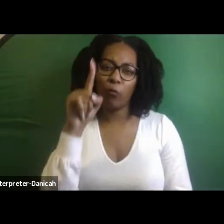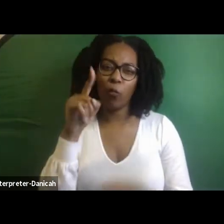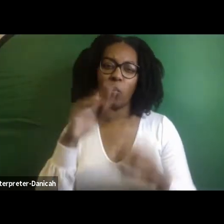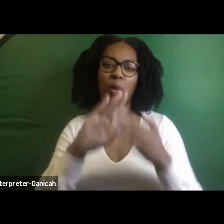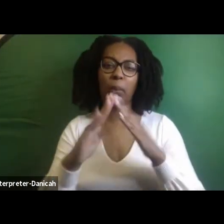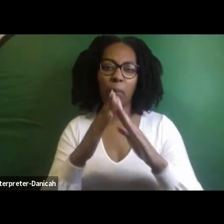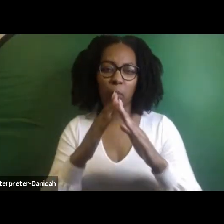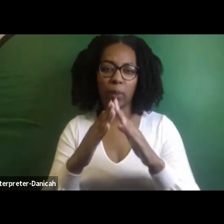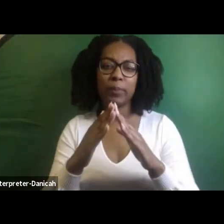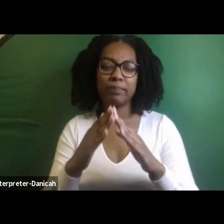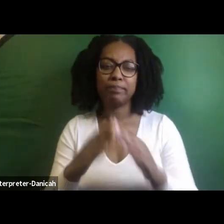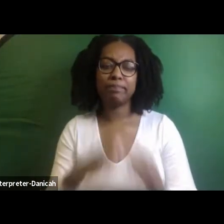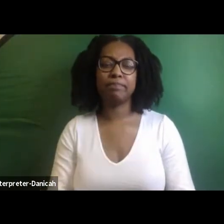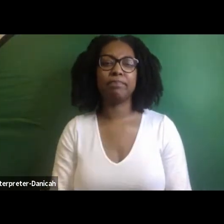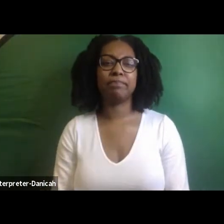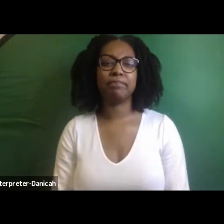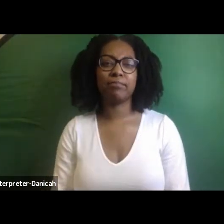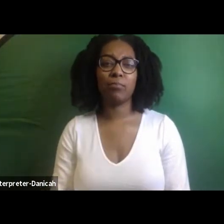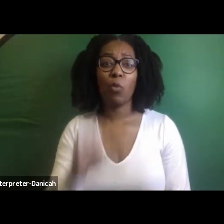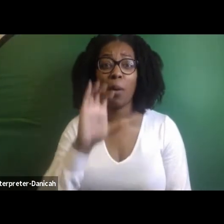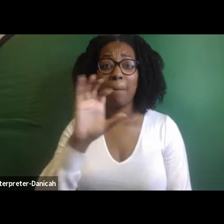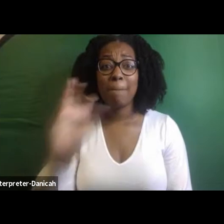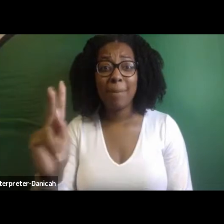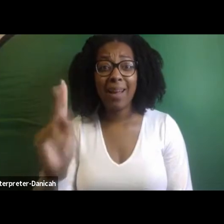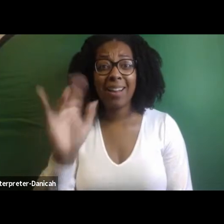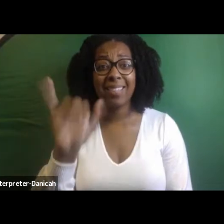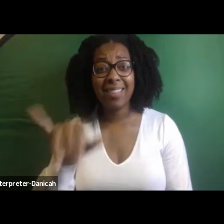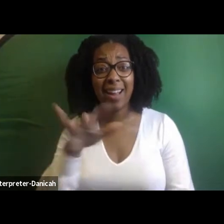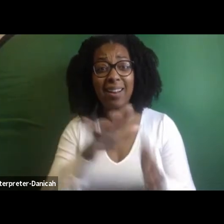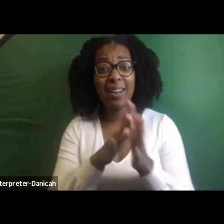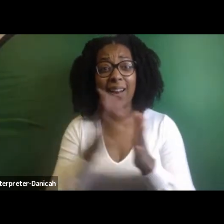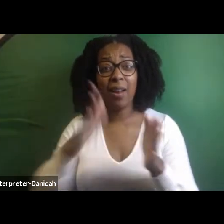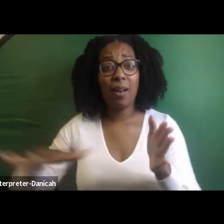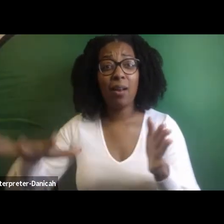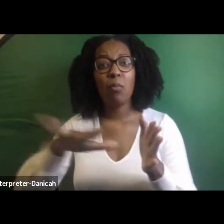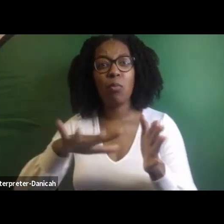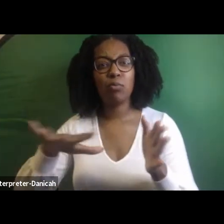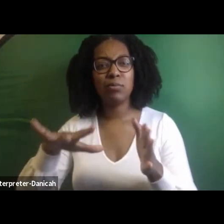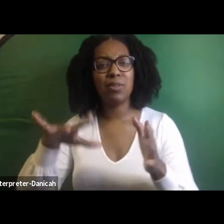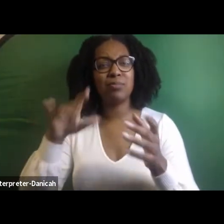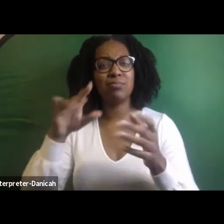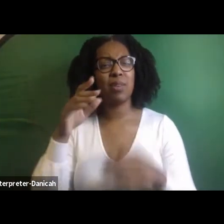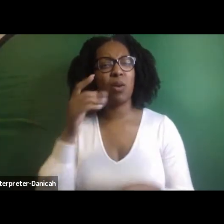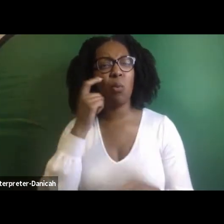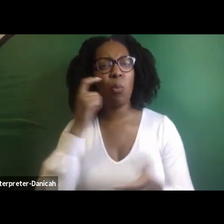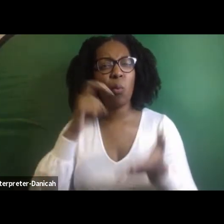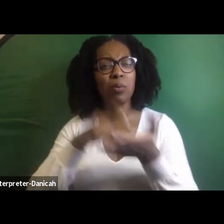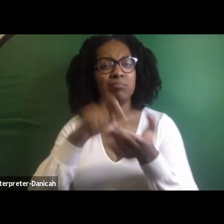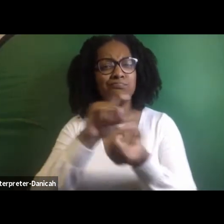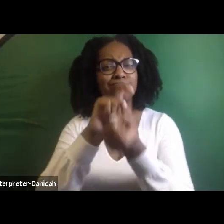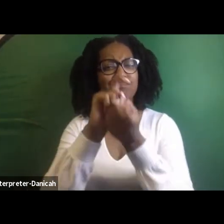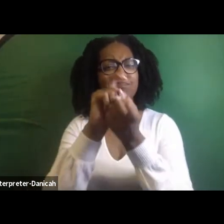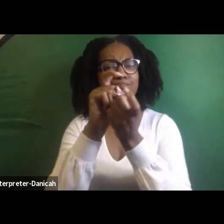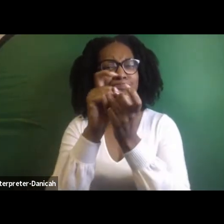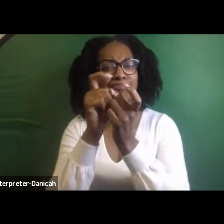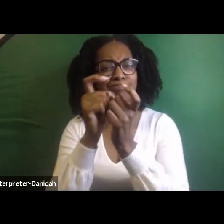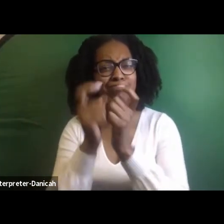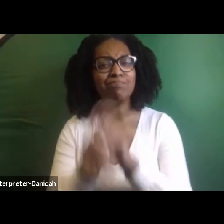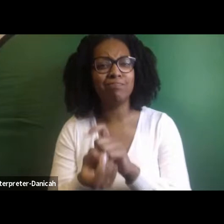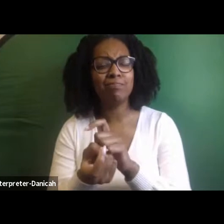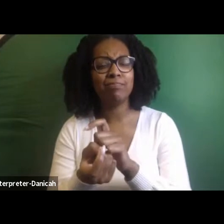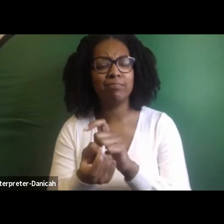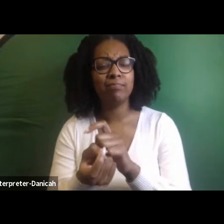So, going back there on my bike, knowing that the neighborhood has changed somewhat, and just really trying to unearth